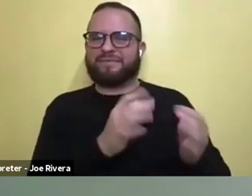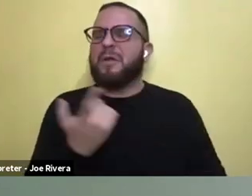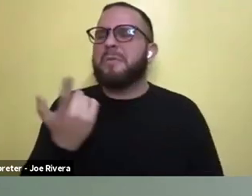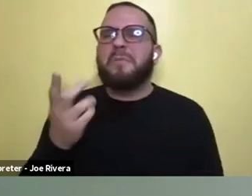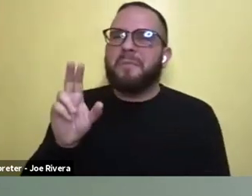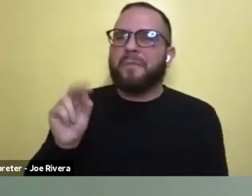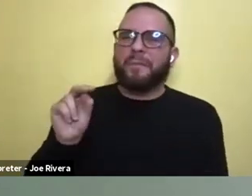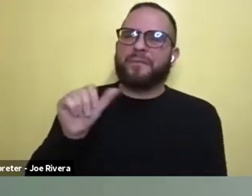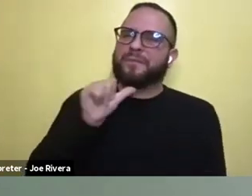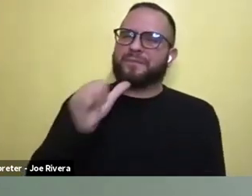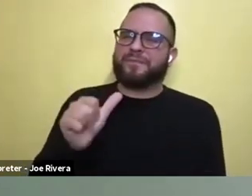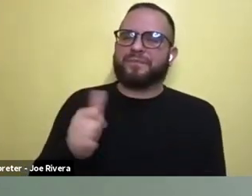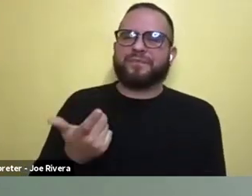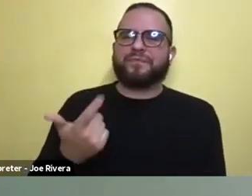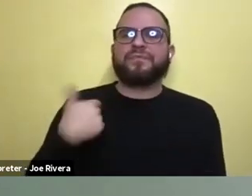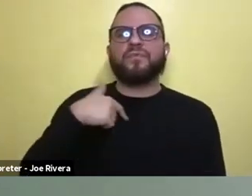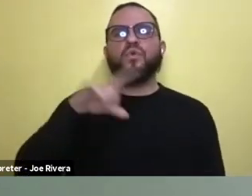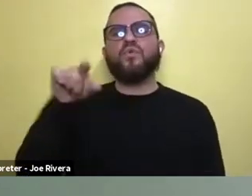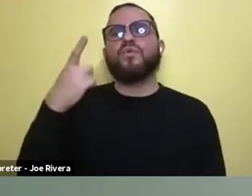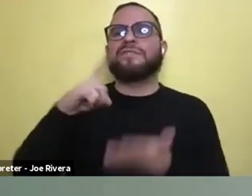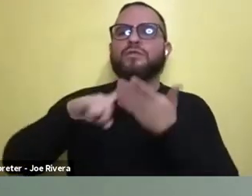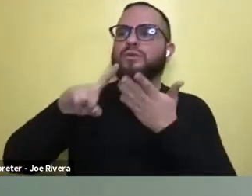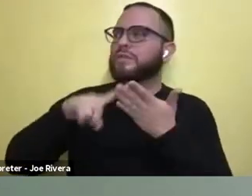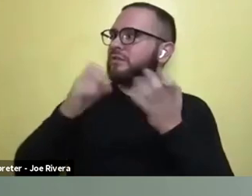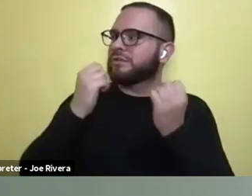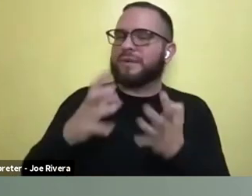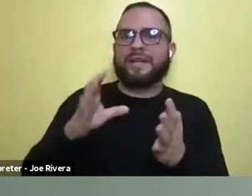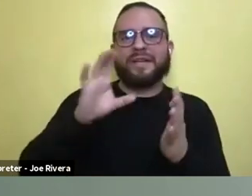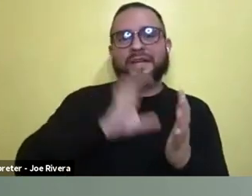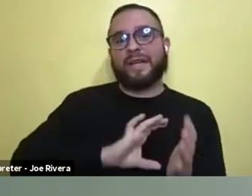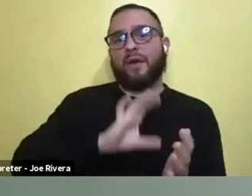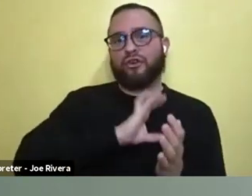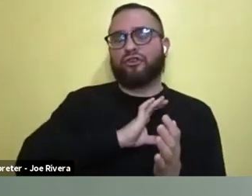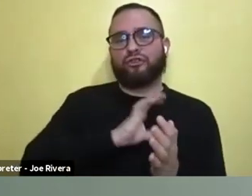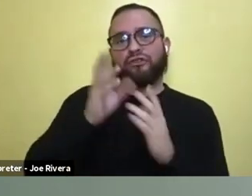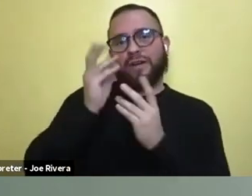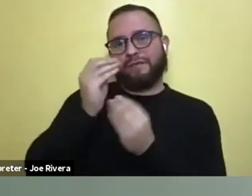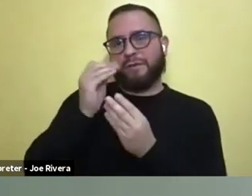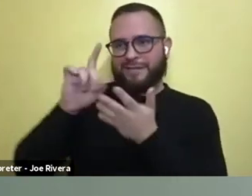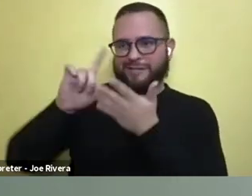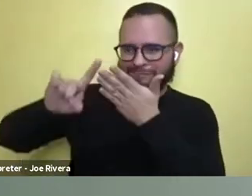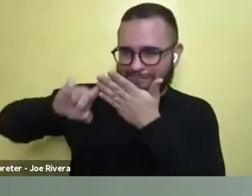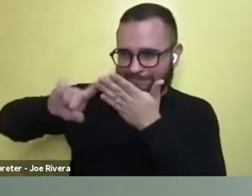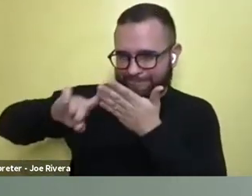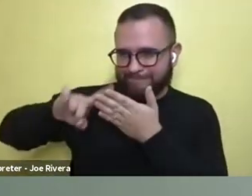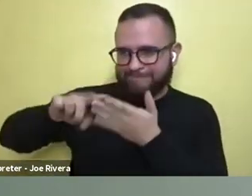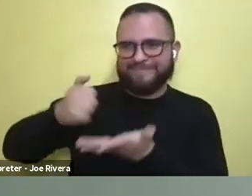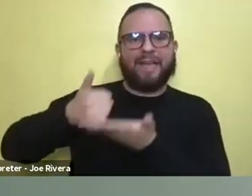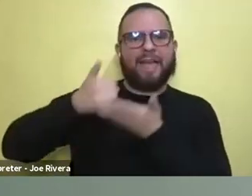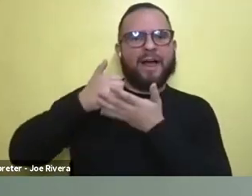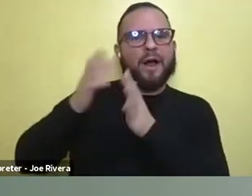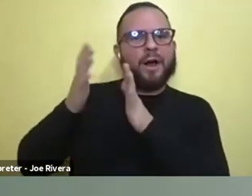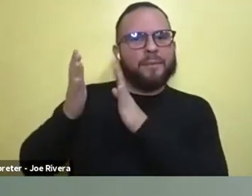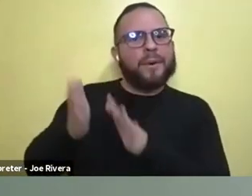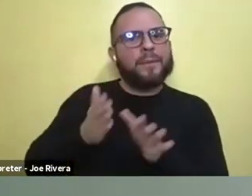we just researched a lot of character information to help us prepare. So I feel like that